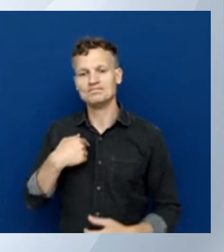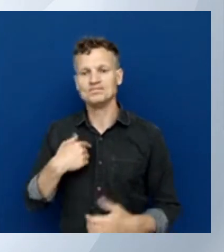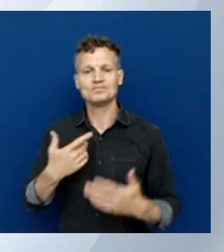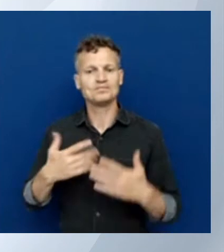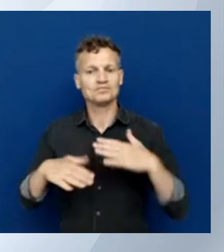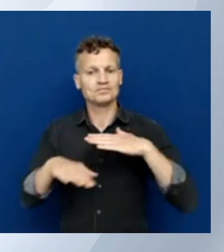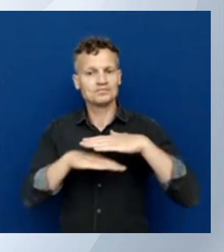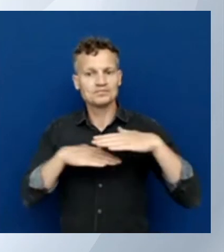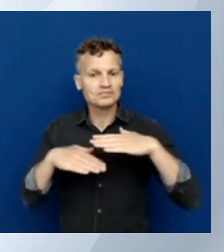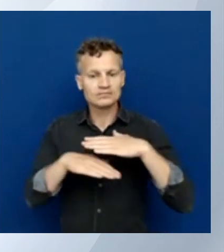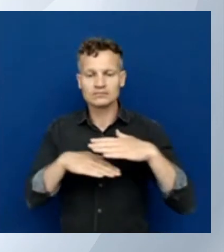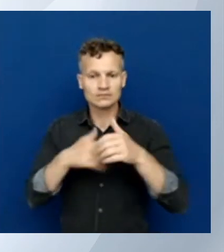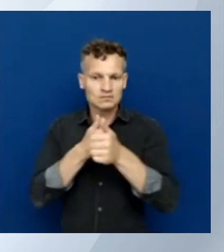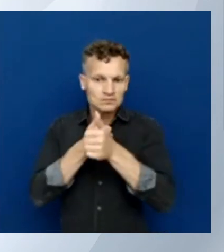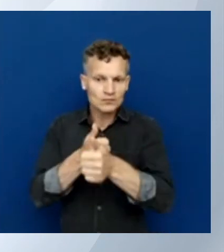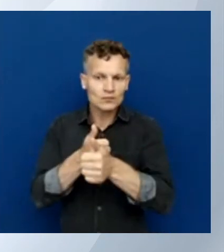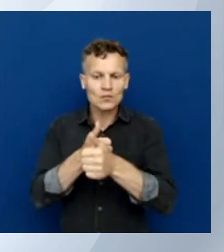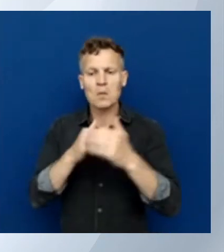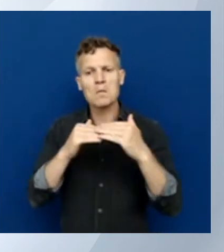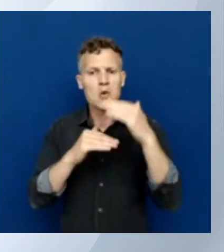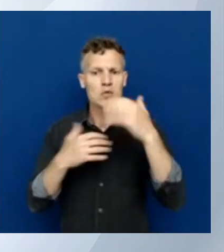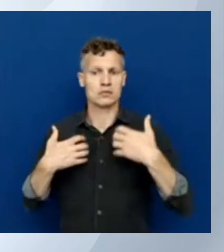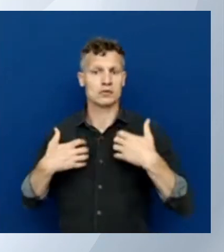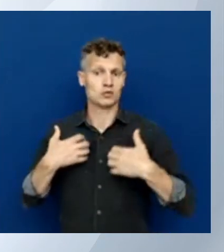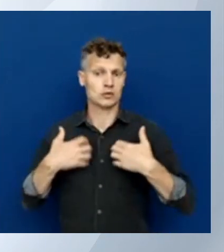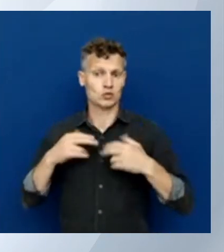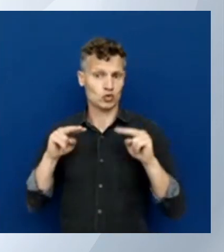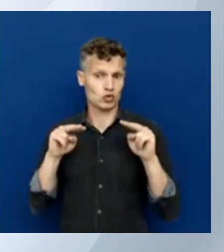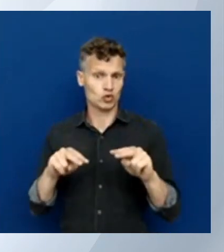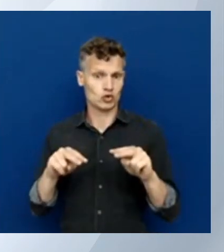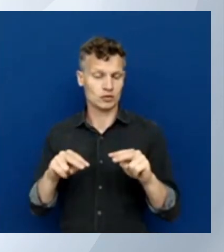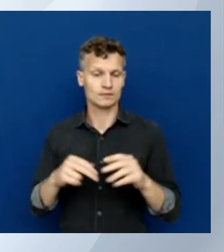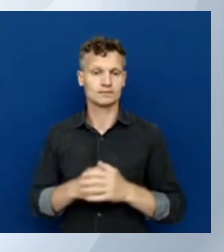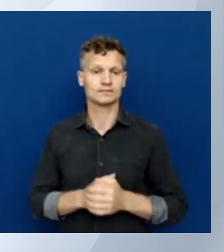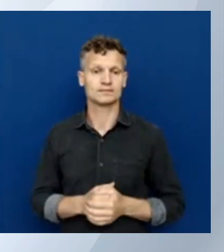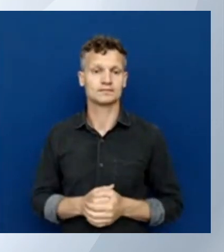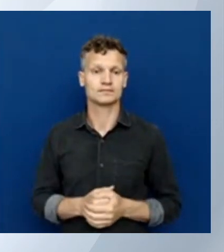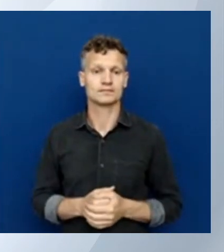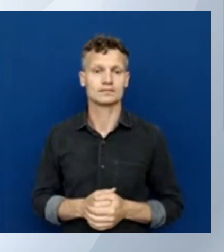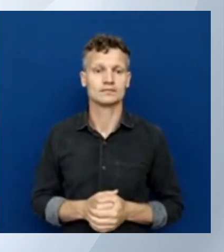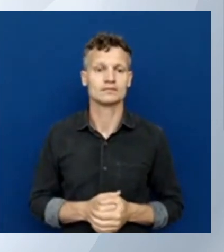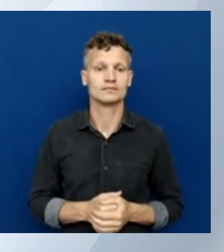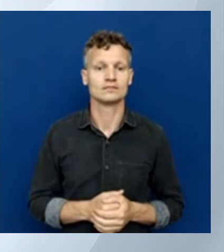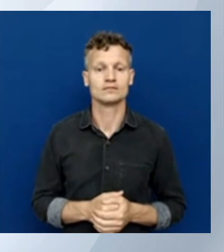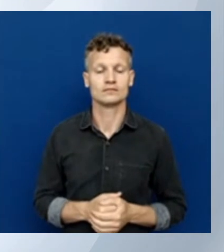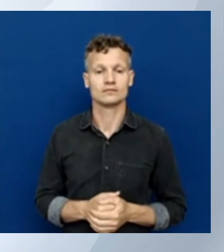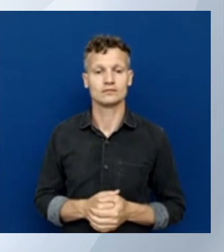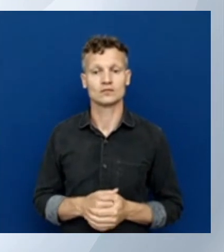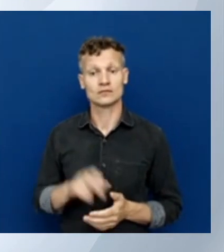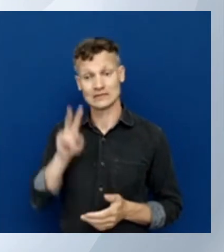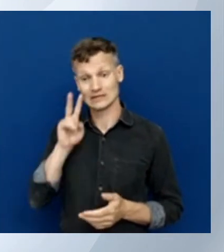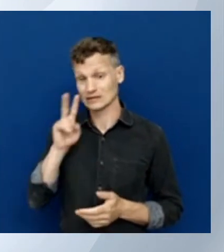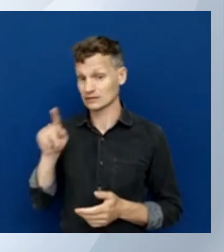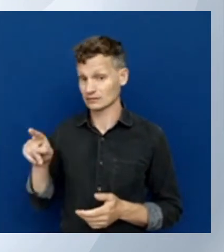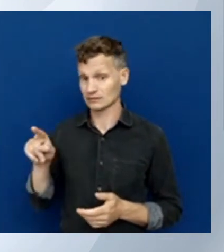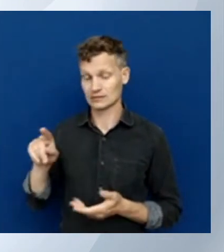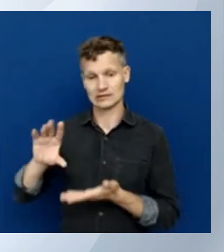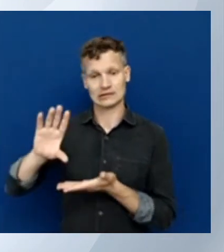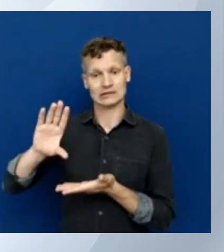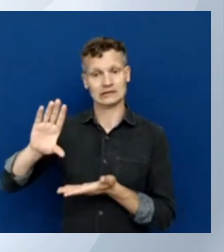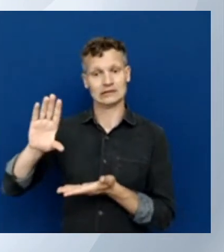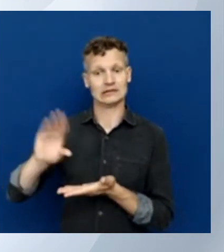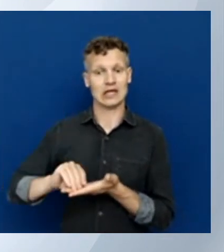interesting to look at. And if I click review and create, back here, I get a button that says download a template for automation.